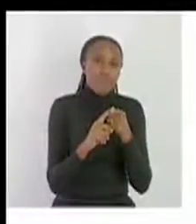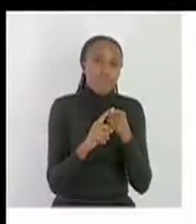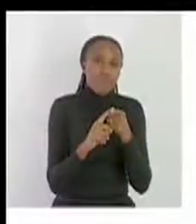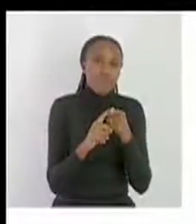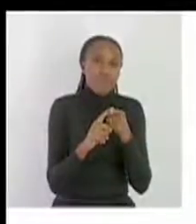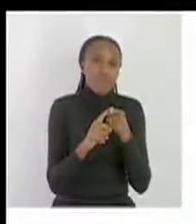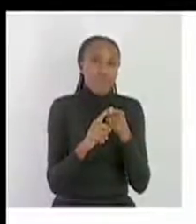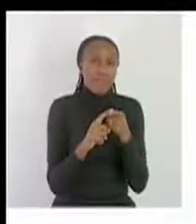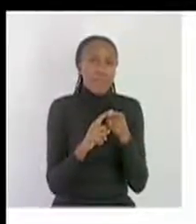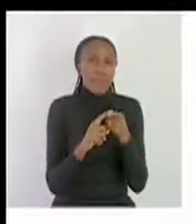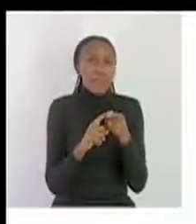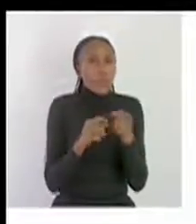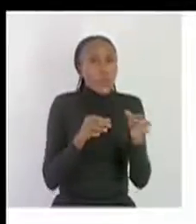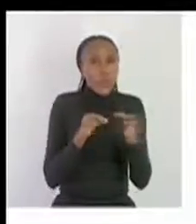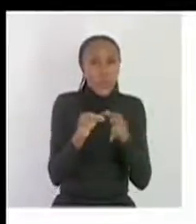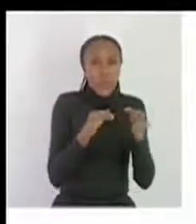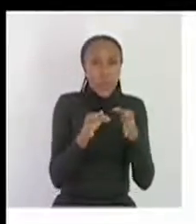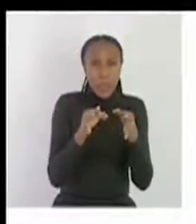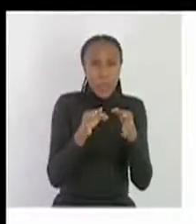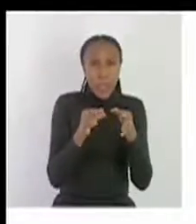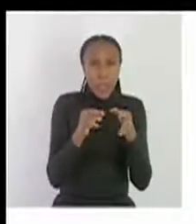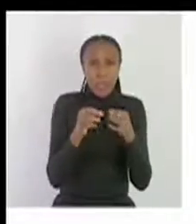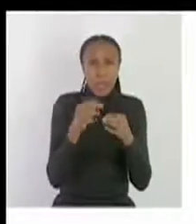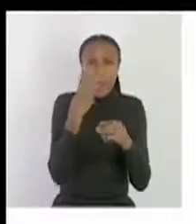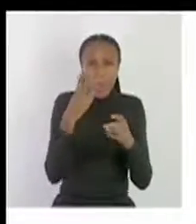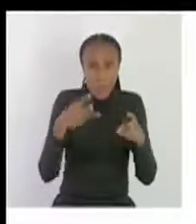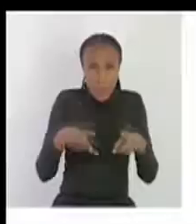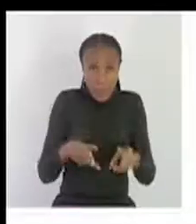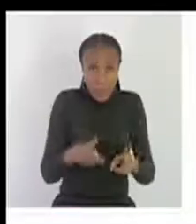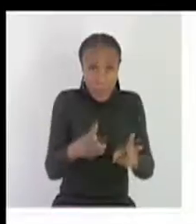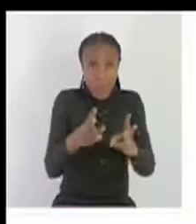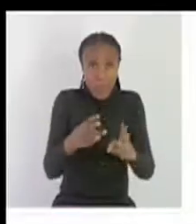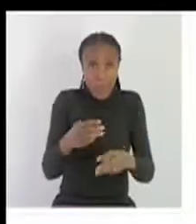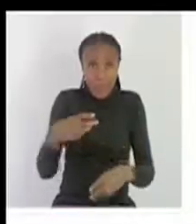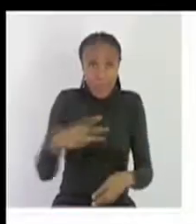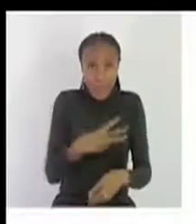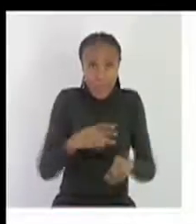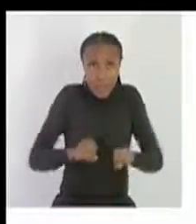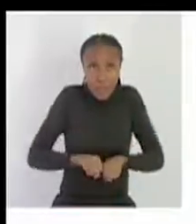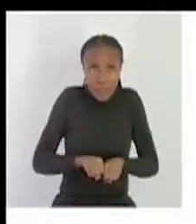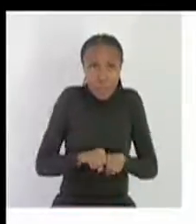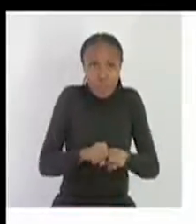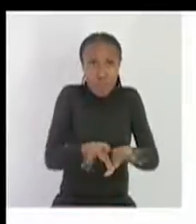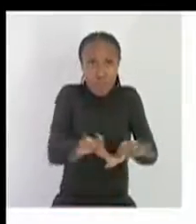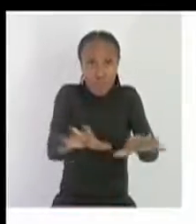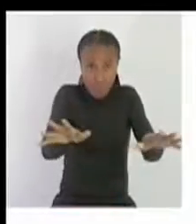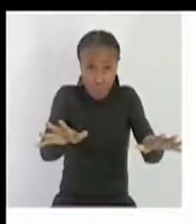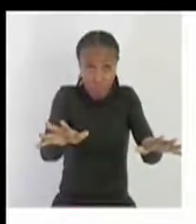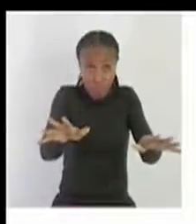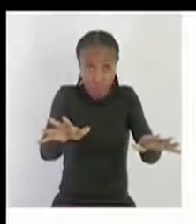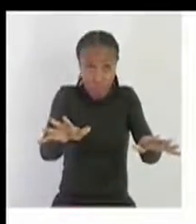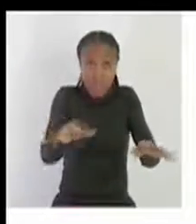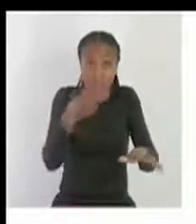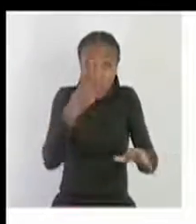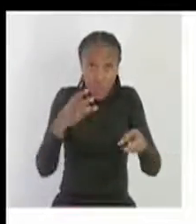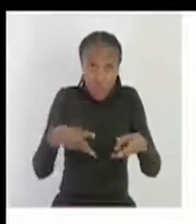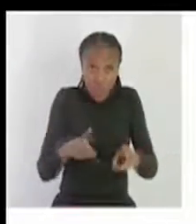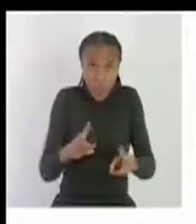question number one it says that state three ways in which hiv is not transmitted